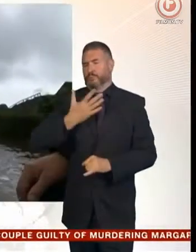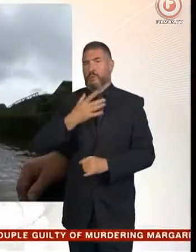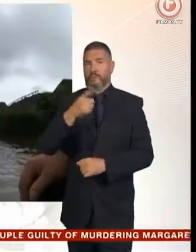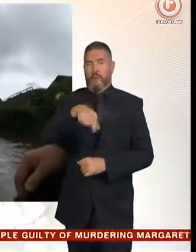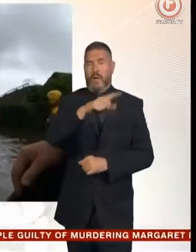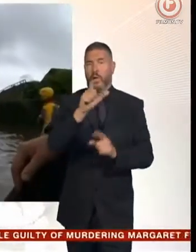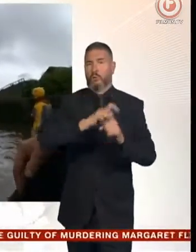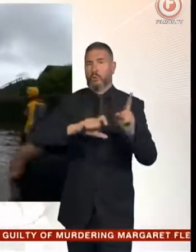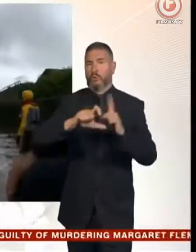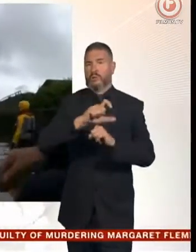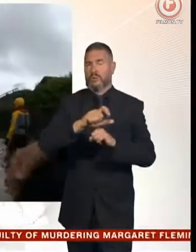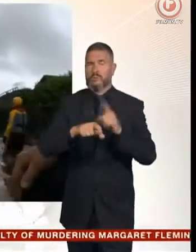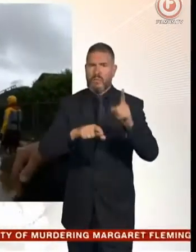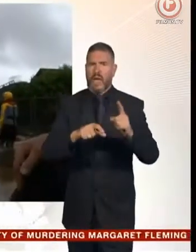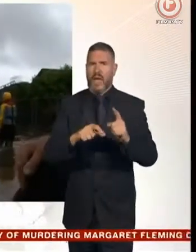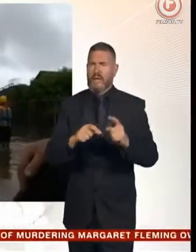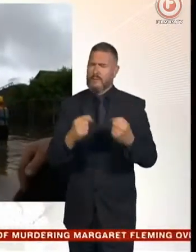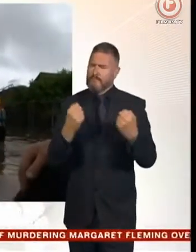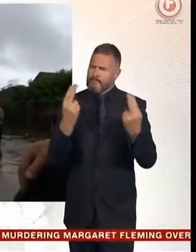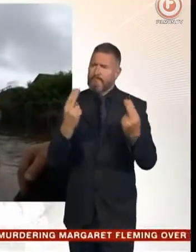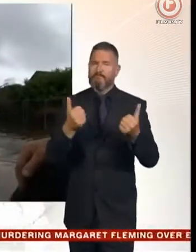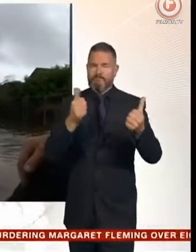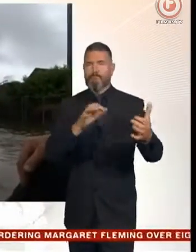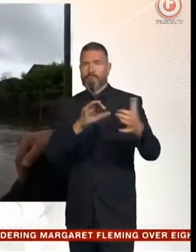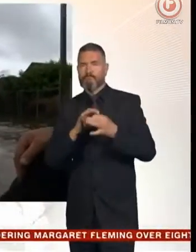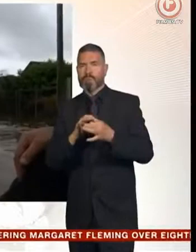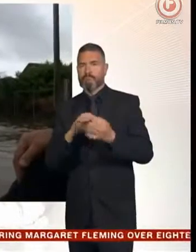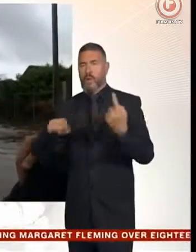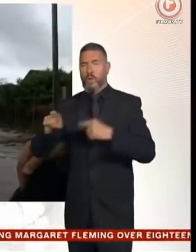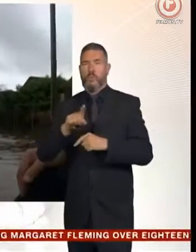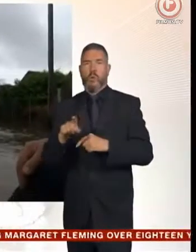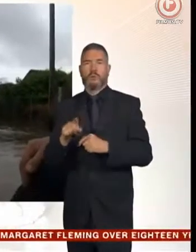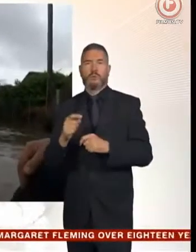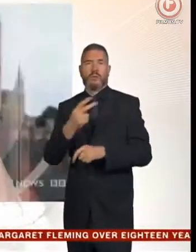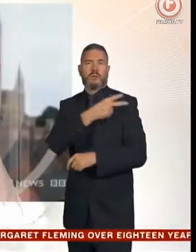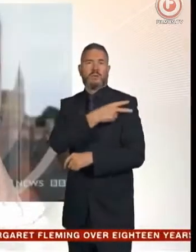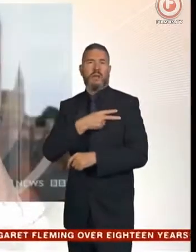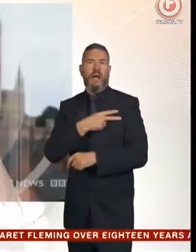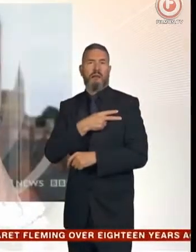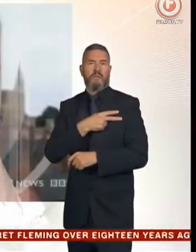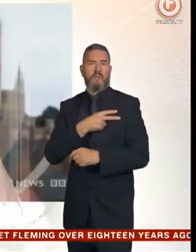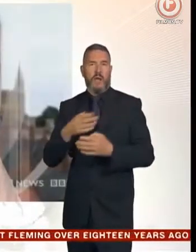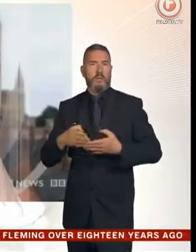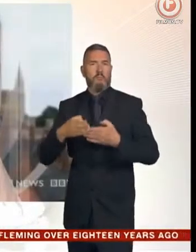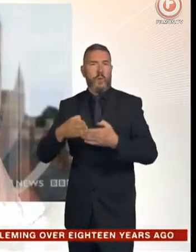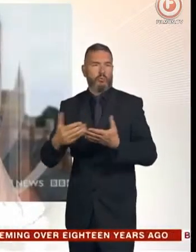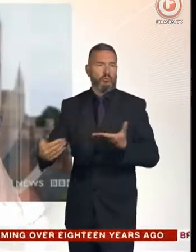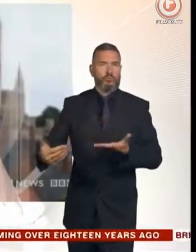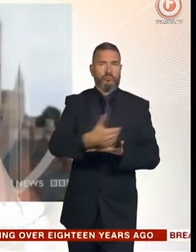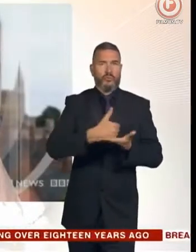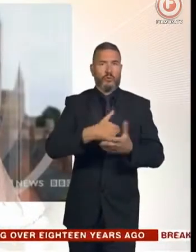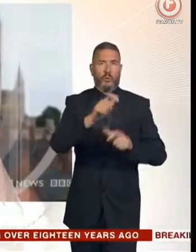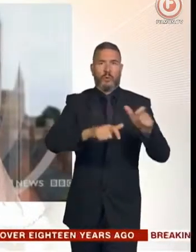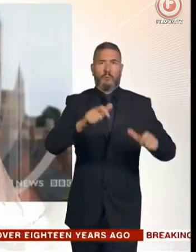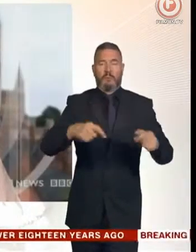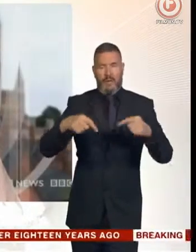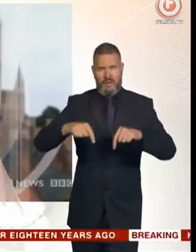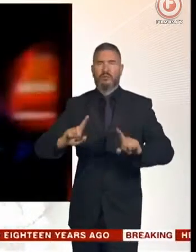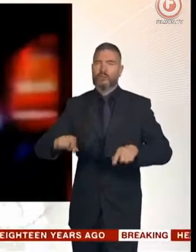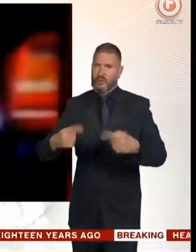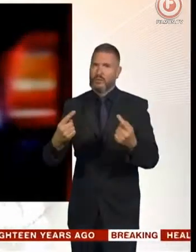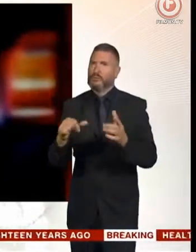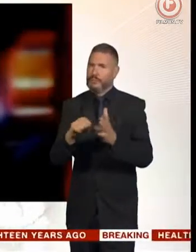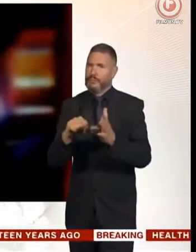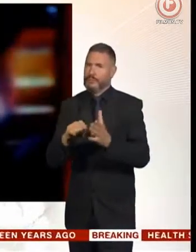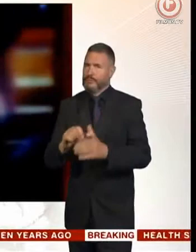They've been fantastic. Some of the heroic efforts by those fire rescue officers, a real challenging operation here in Lincolnshire.